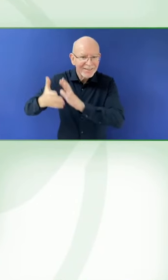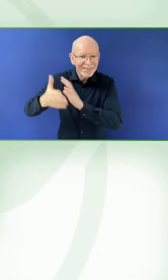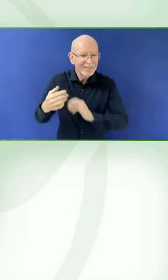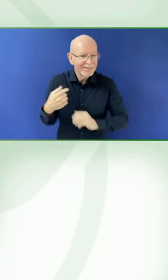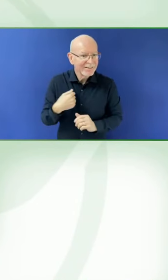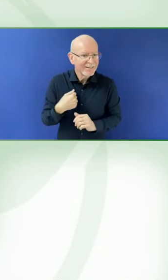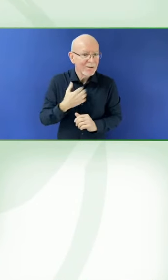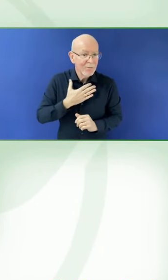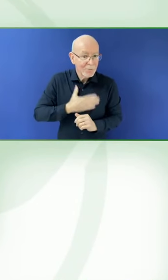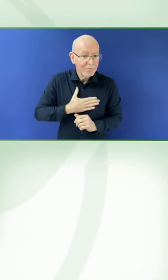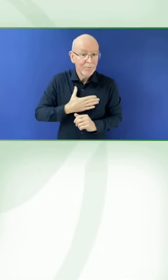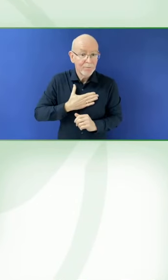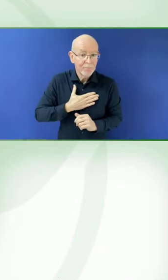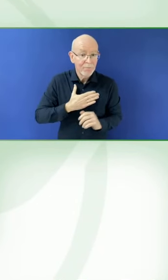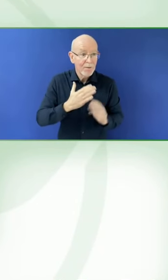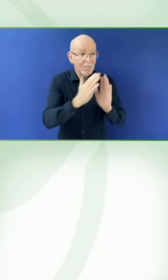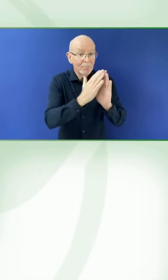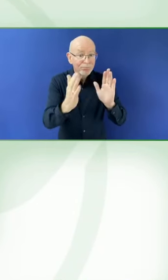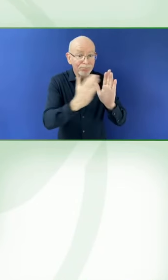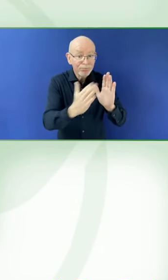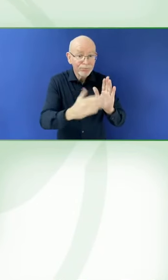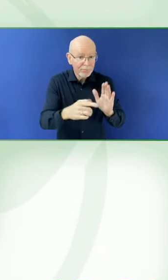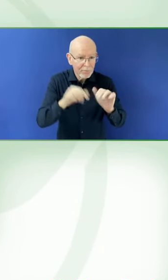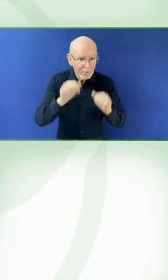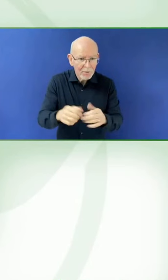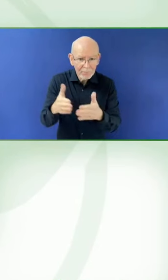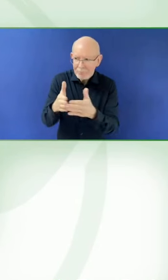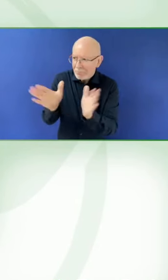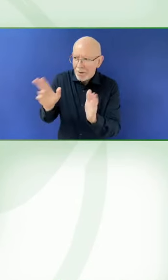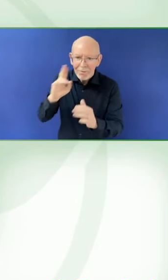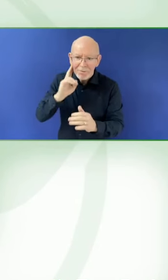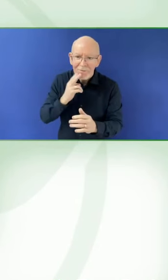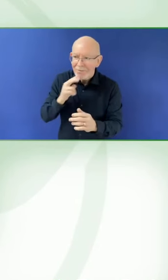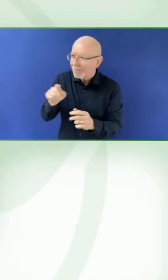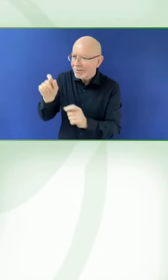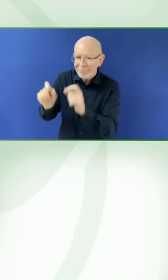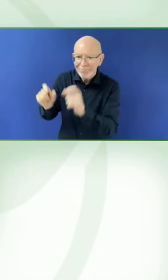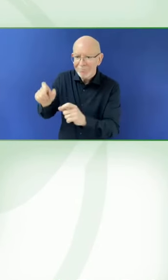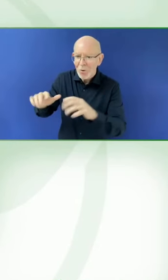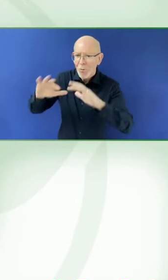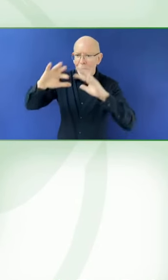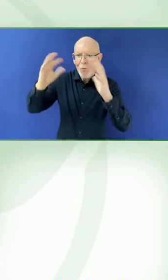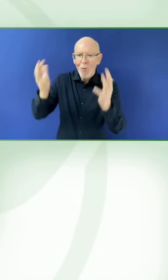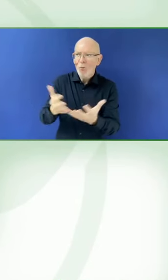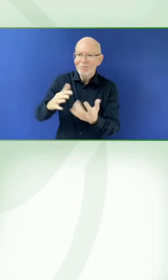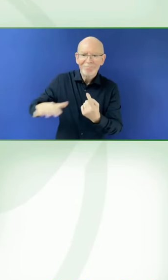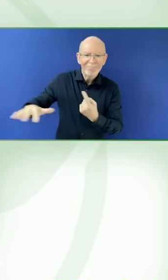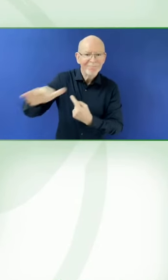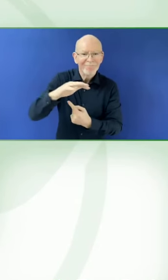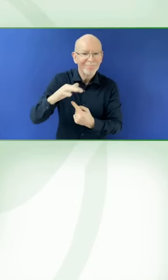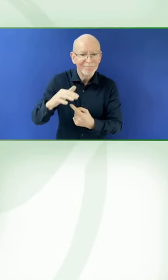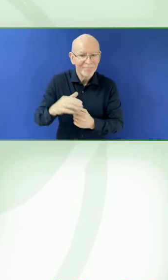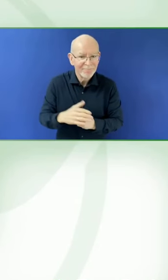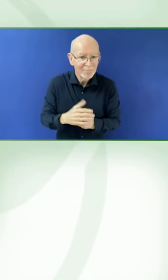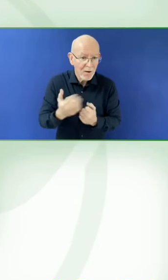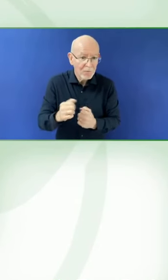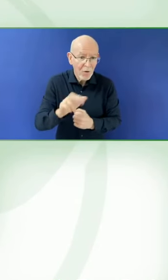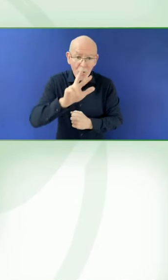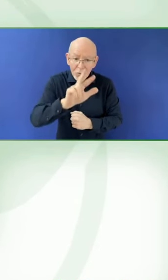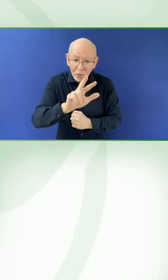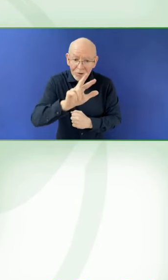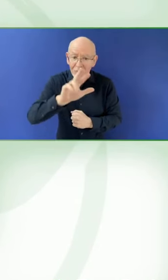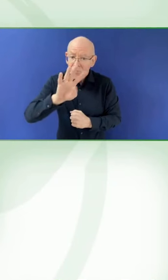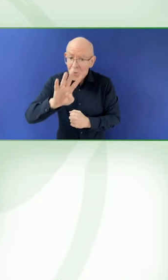the globe, but only 2% out of that 34 million have access to their own language. That really means that